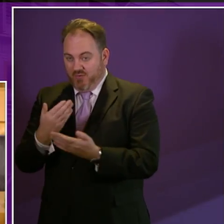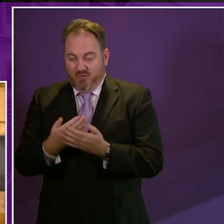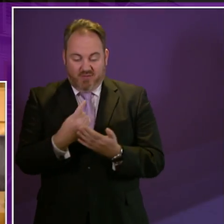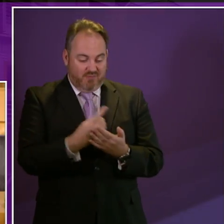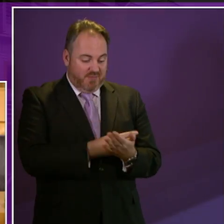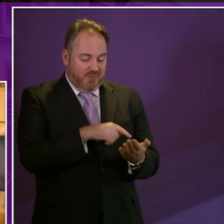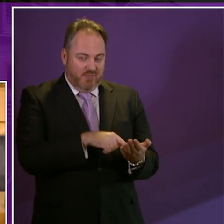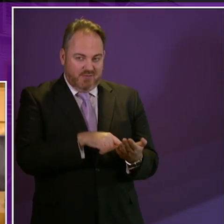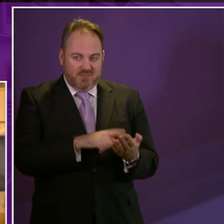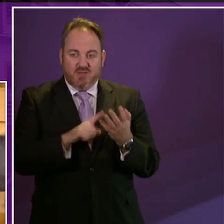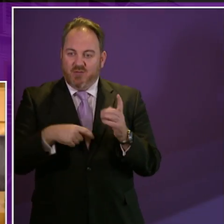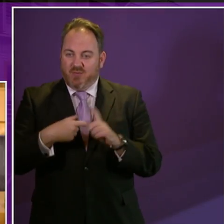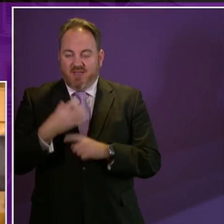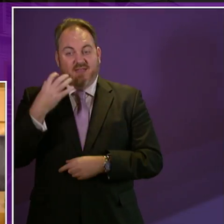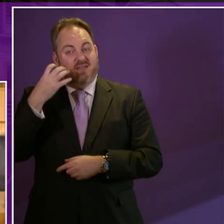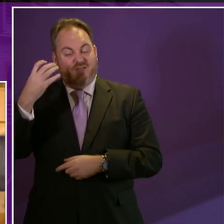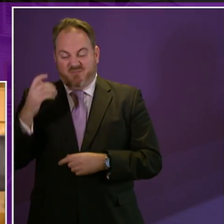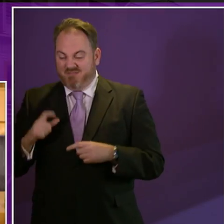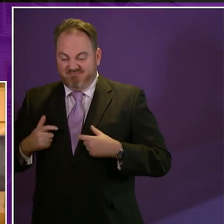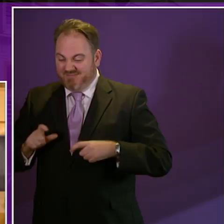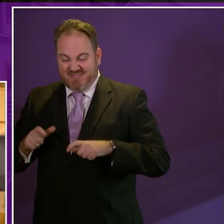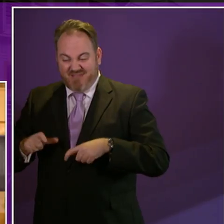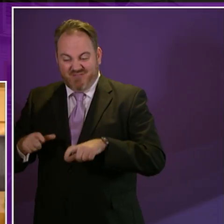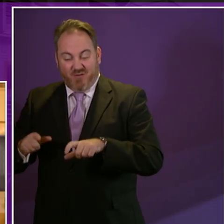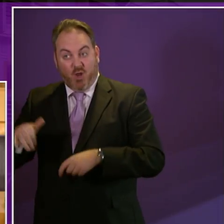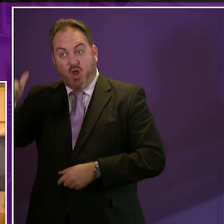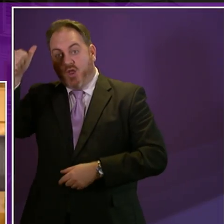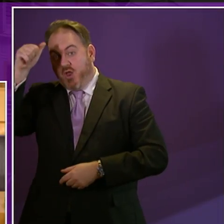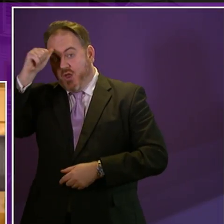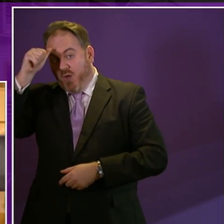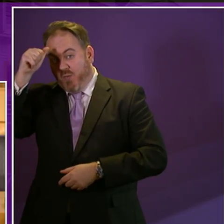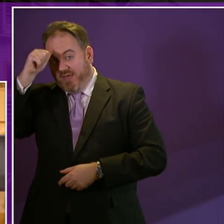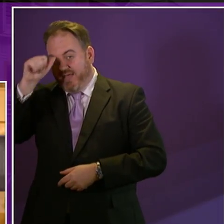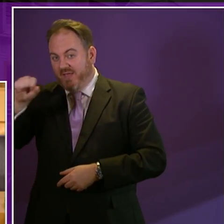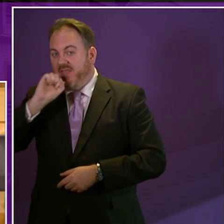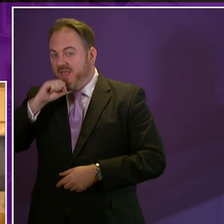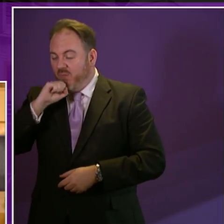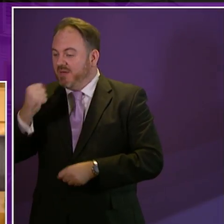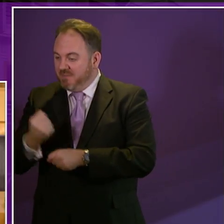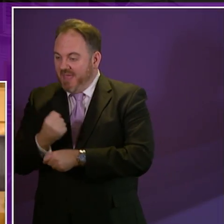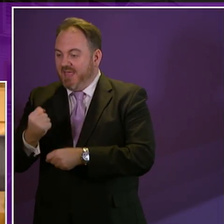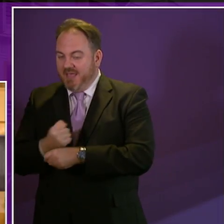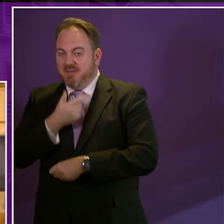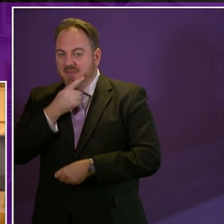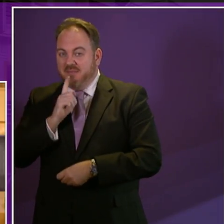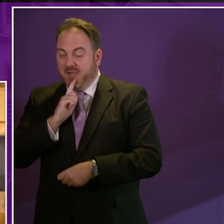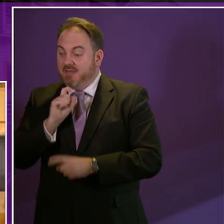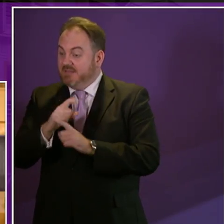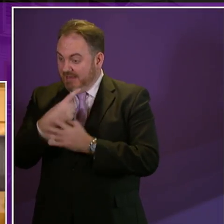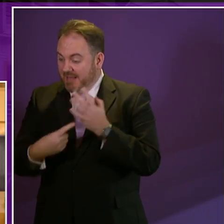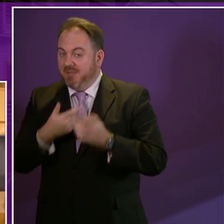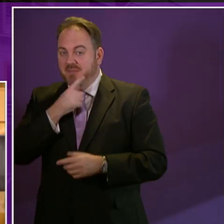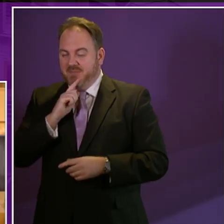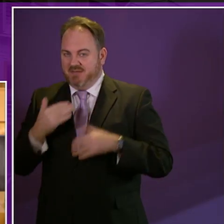that the UK government pushed ahead even though they knew that it would have an adverse impact on disabled people